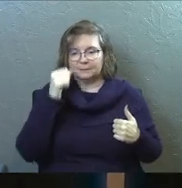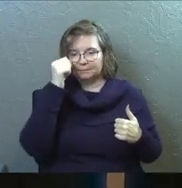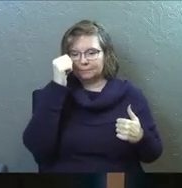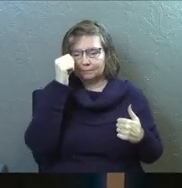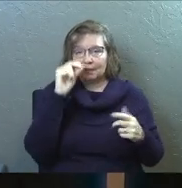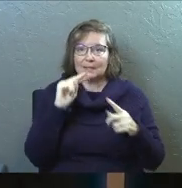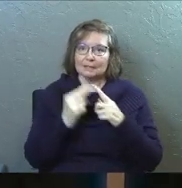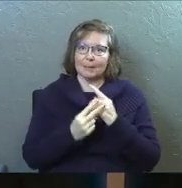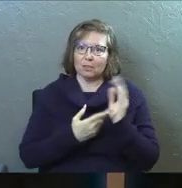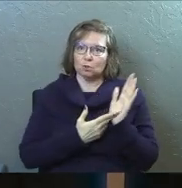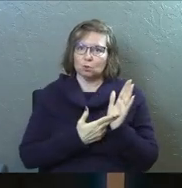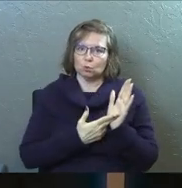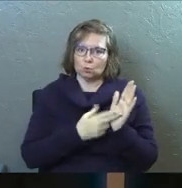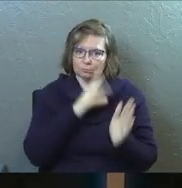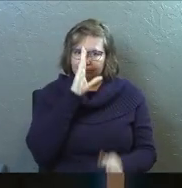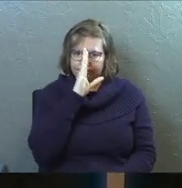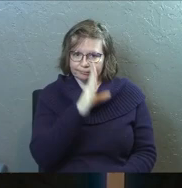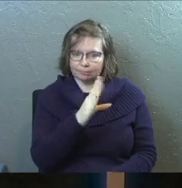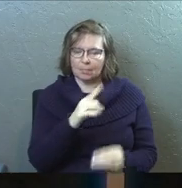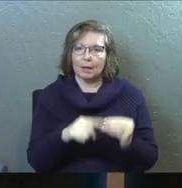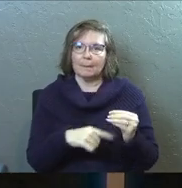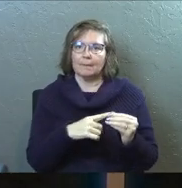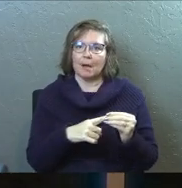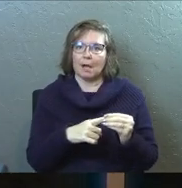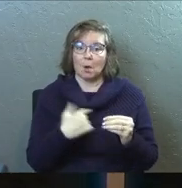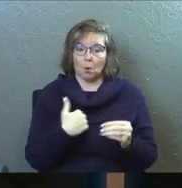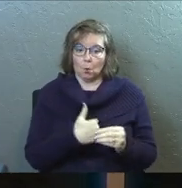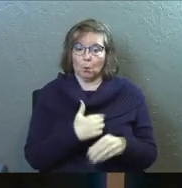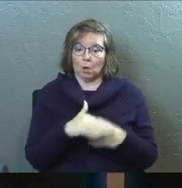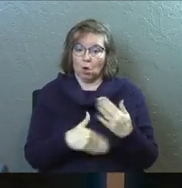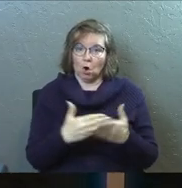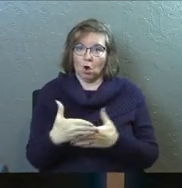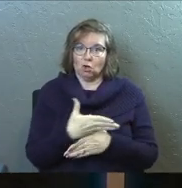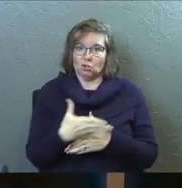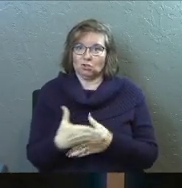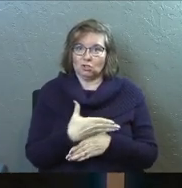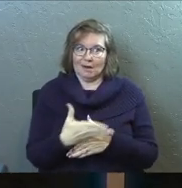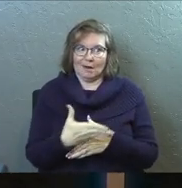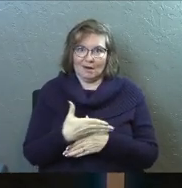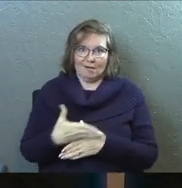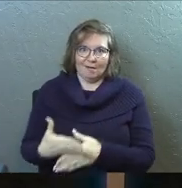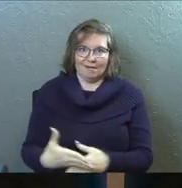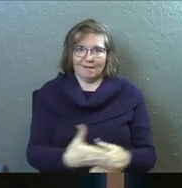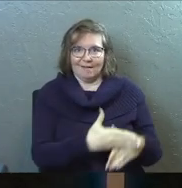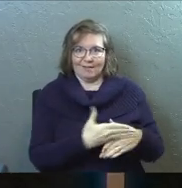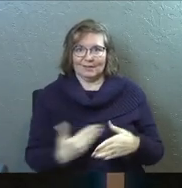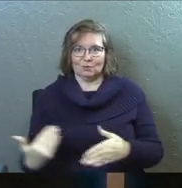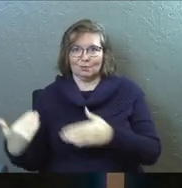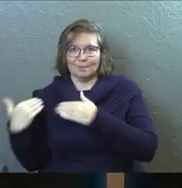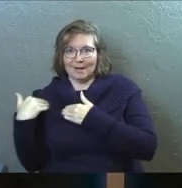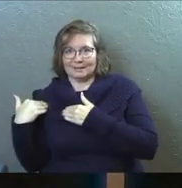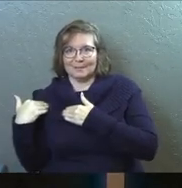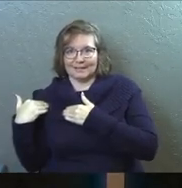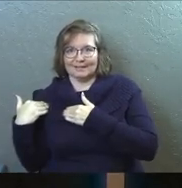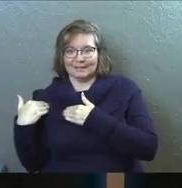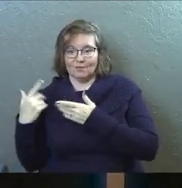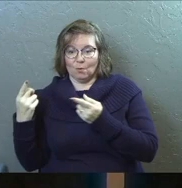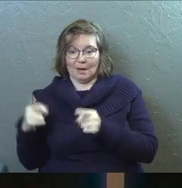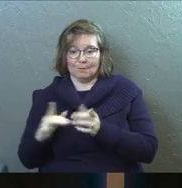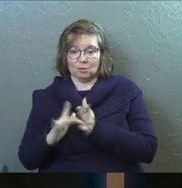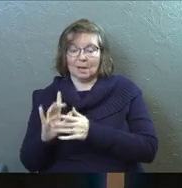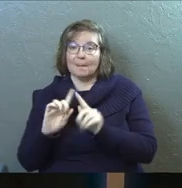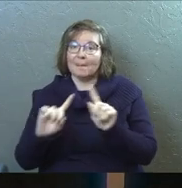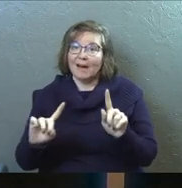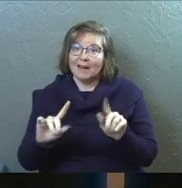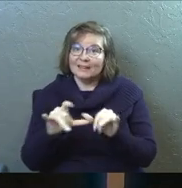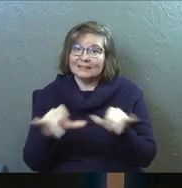perspective, this truth straight to them about... We all share this responsibility for what happened to Jesus. But